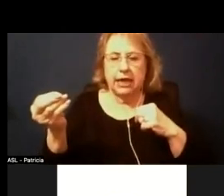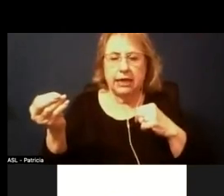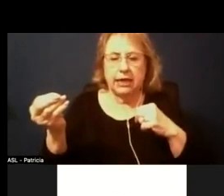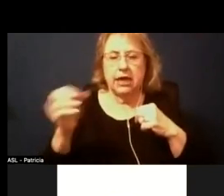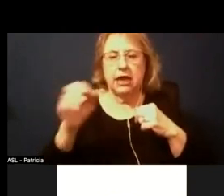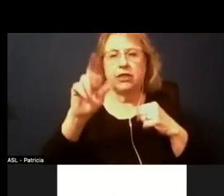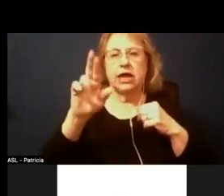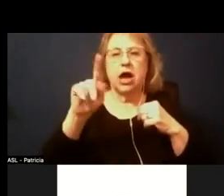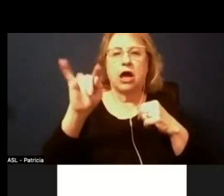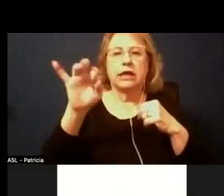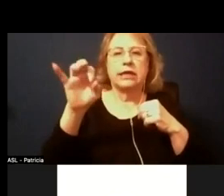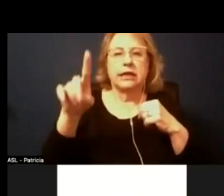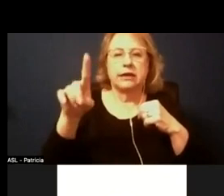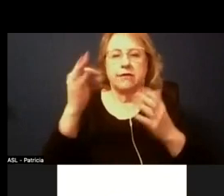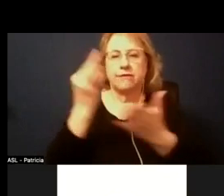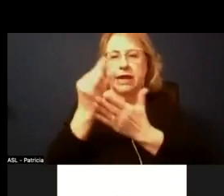audited financial statements